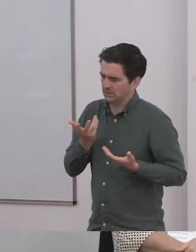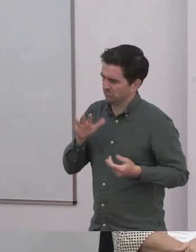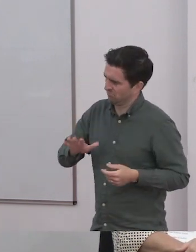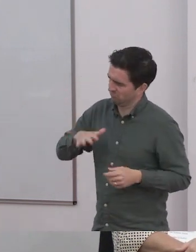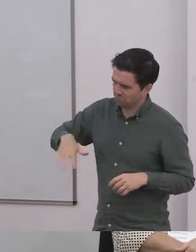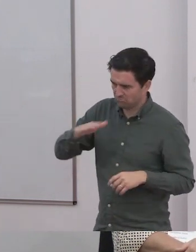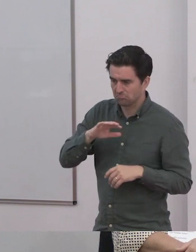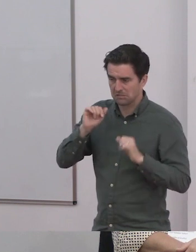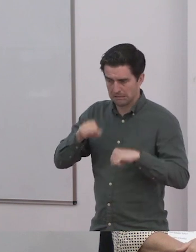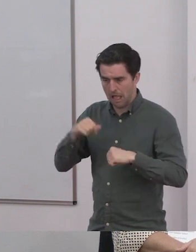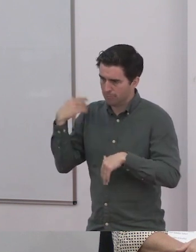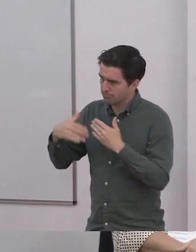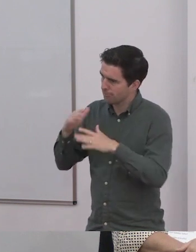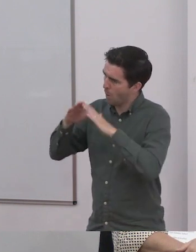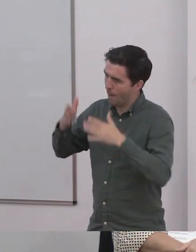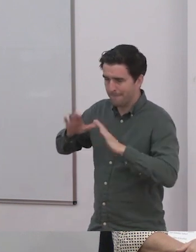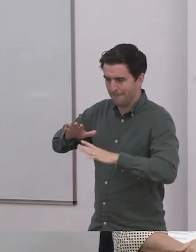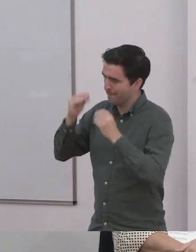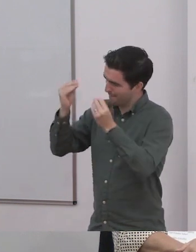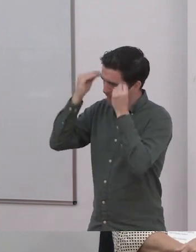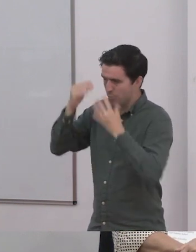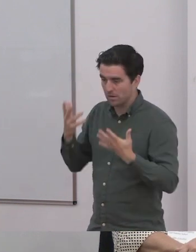Because it is just living your life.